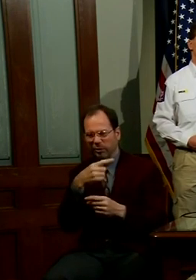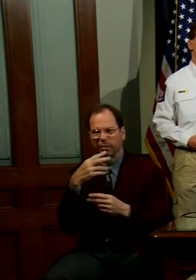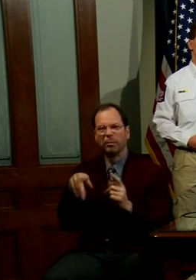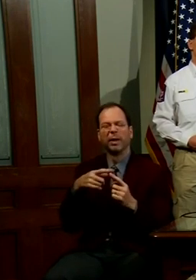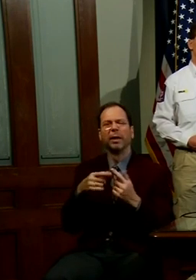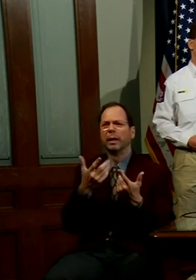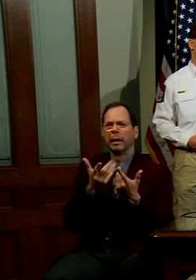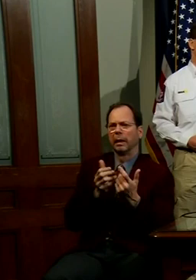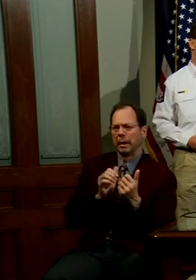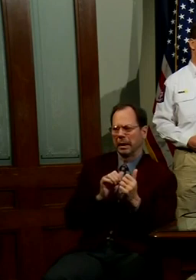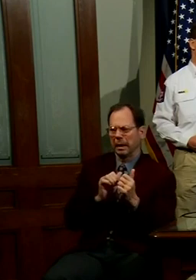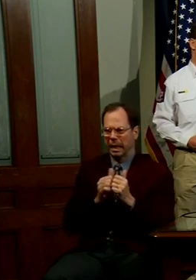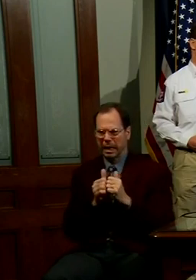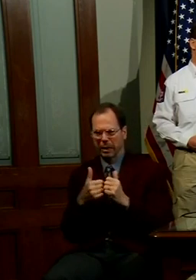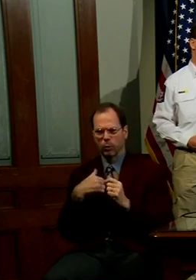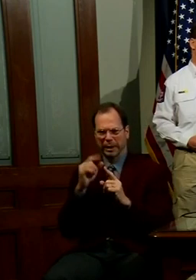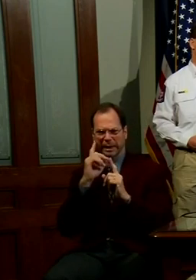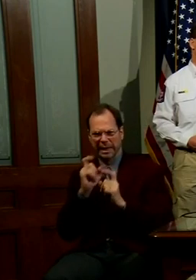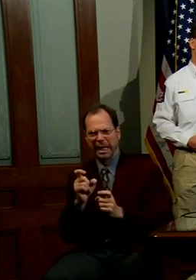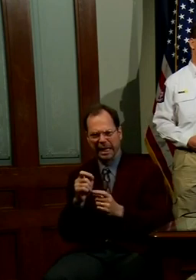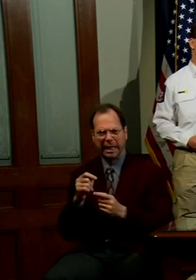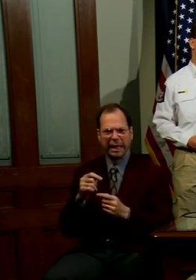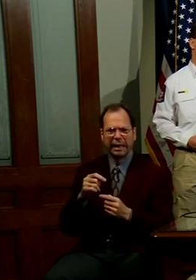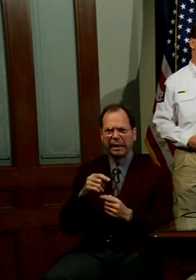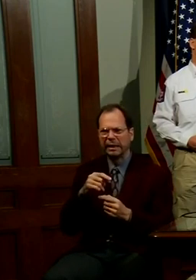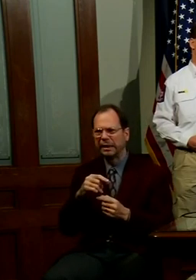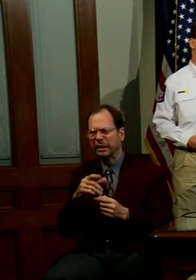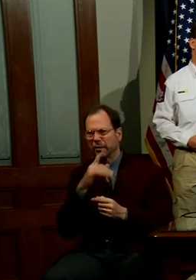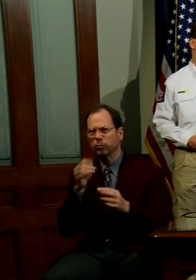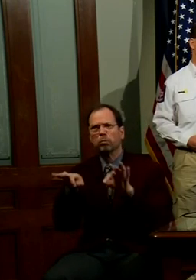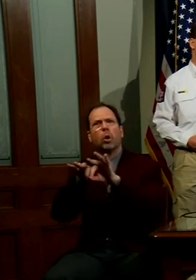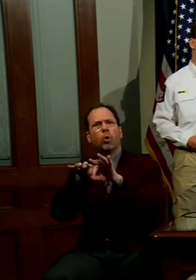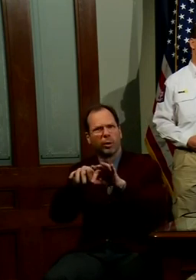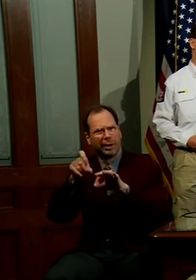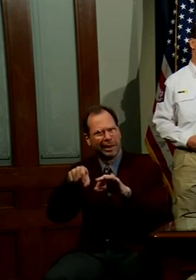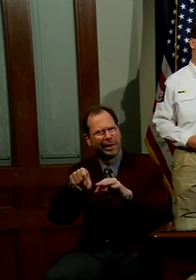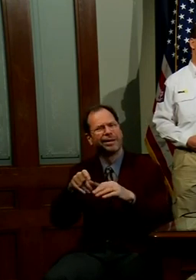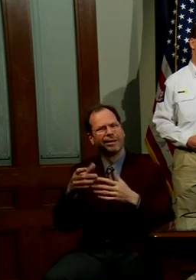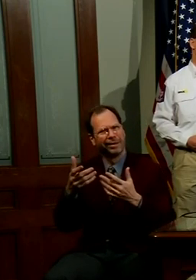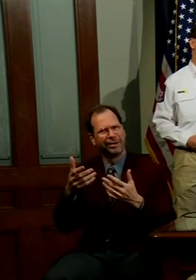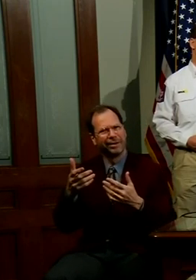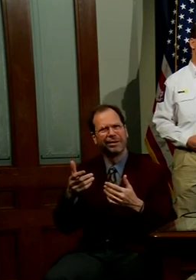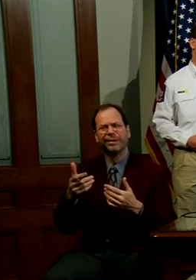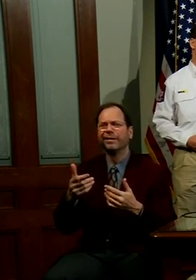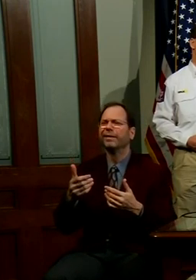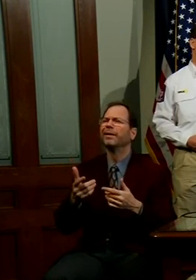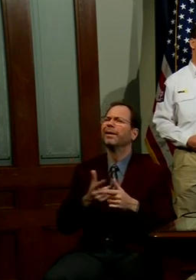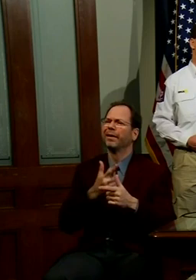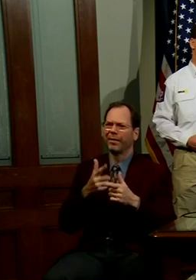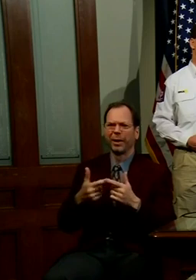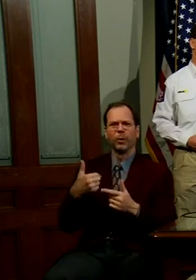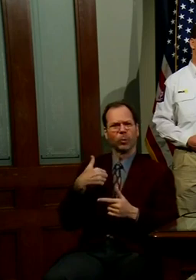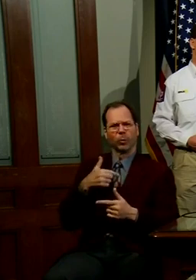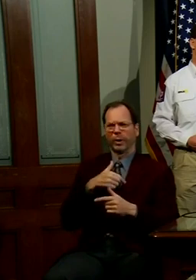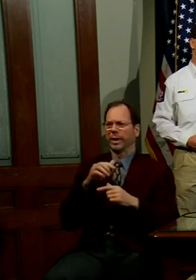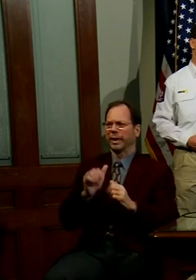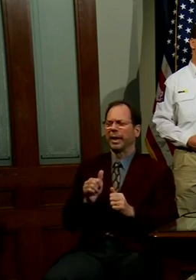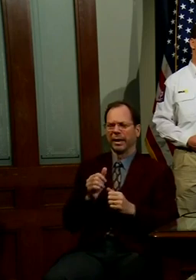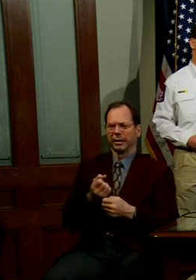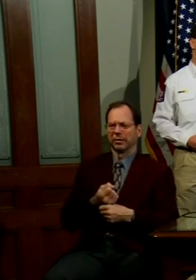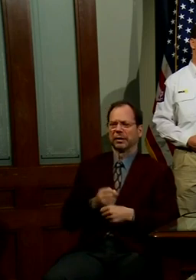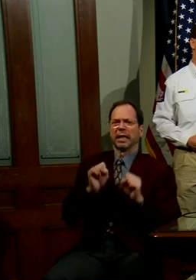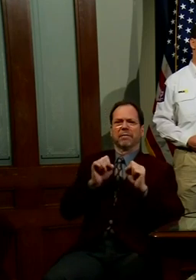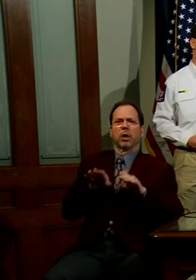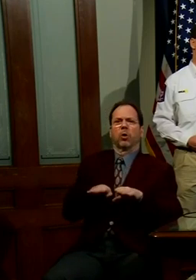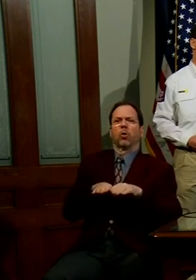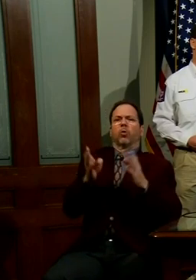strategic and necessary testing that's needed in order for us to safely reopen the state for doing